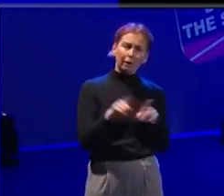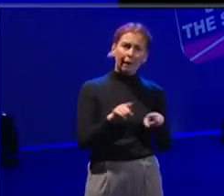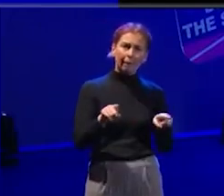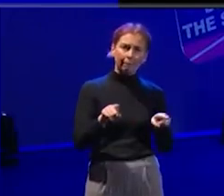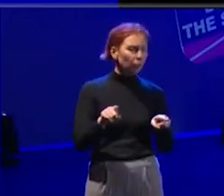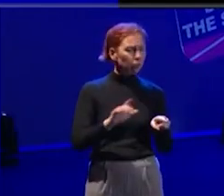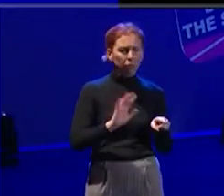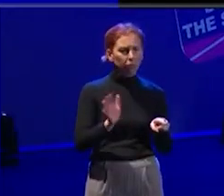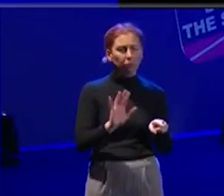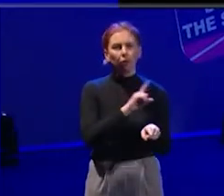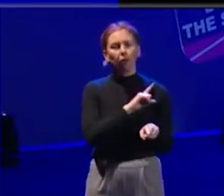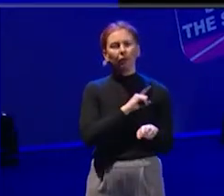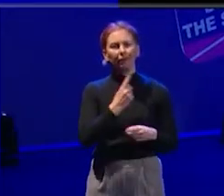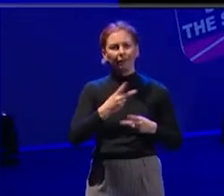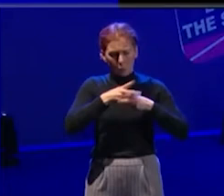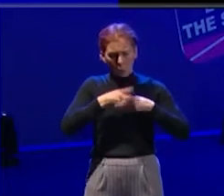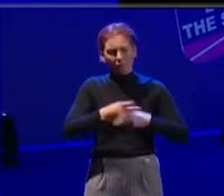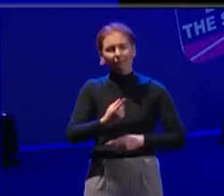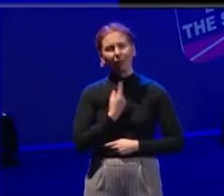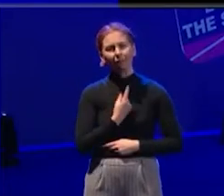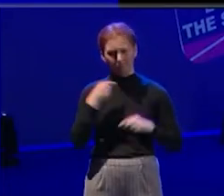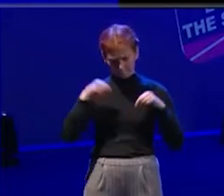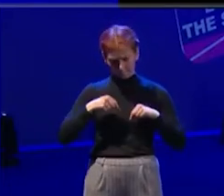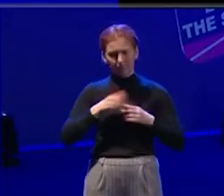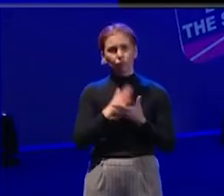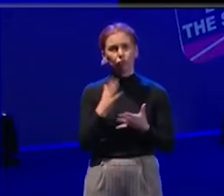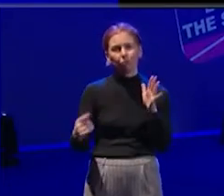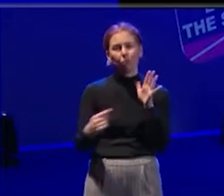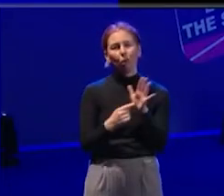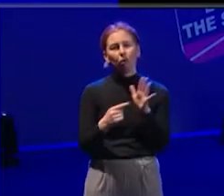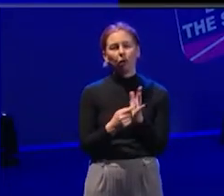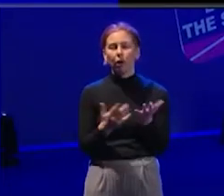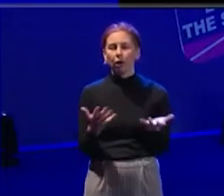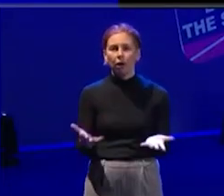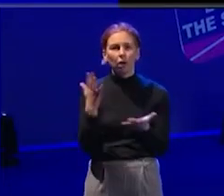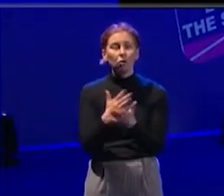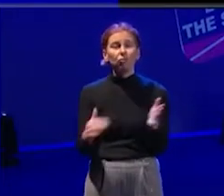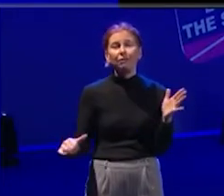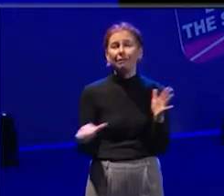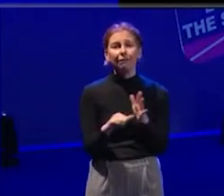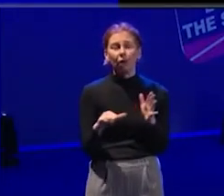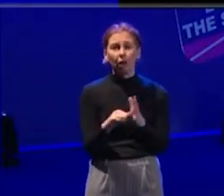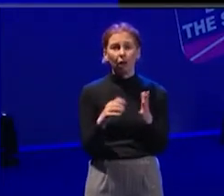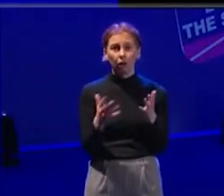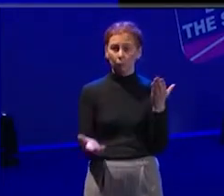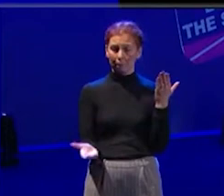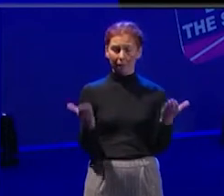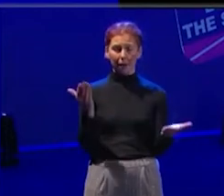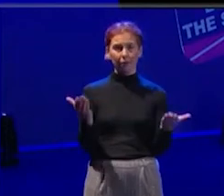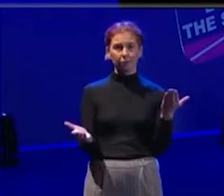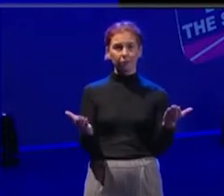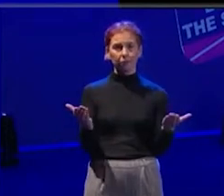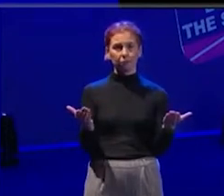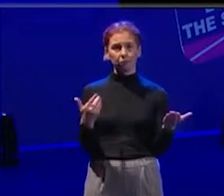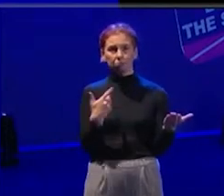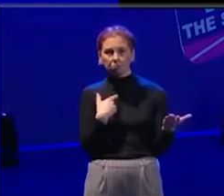self-preservation is really important and it's so hard to make that balance. I'm not suggesting that it's an easy